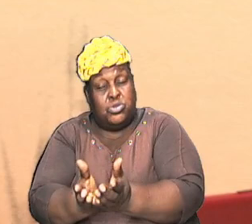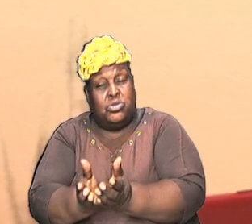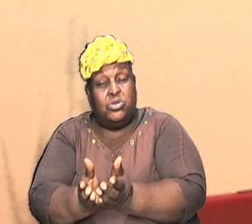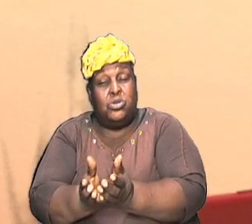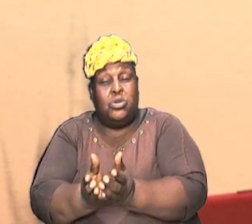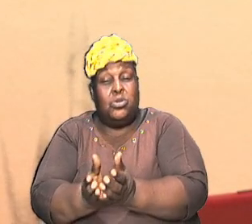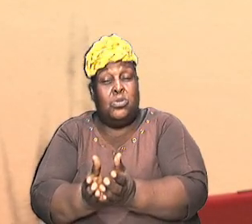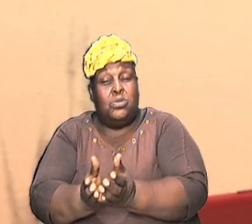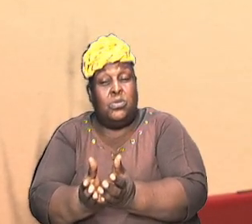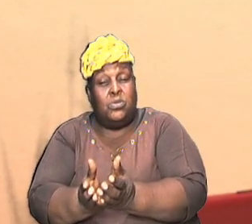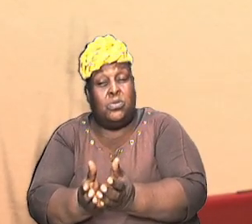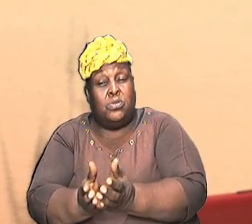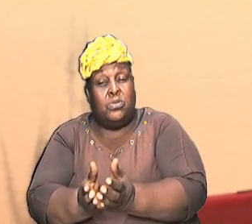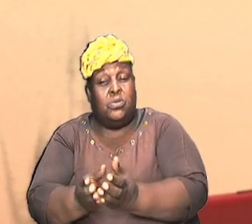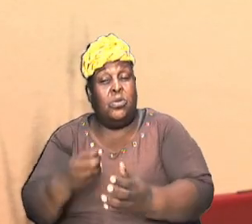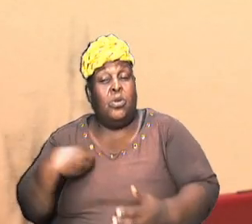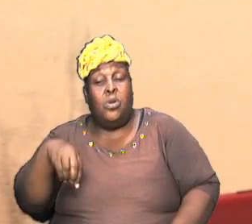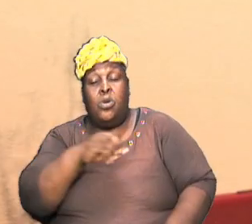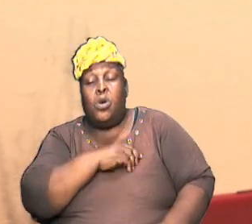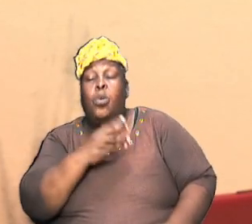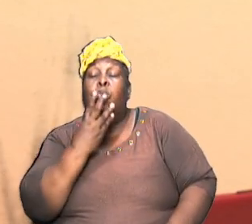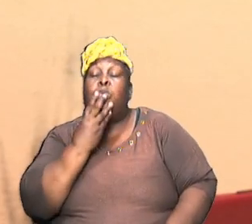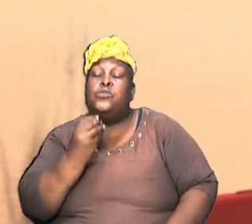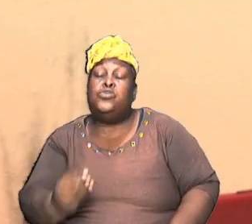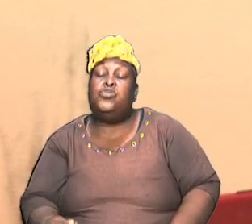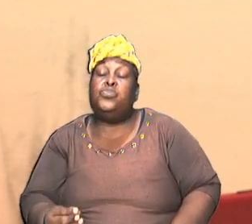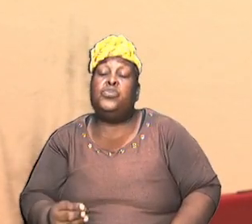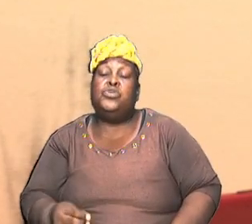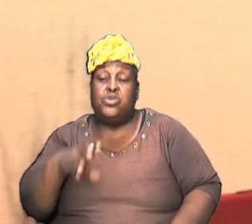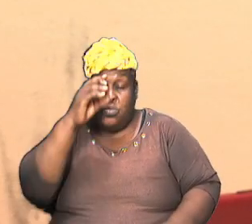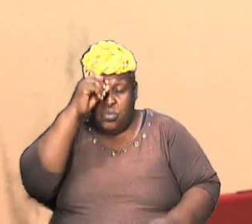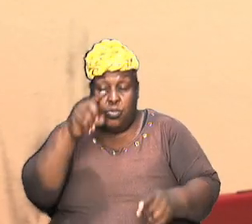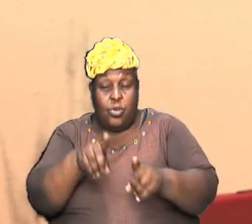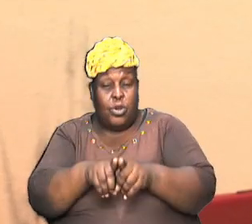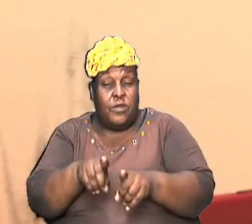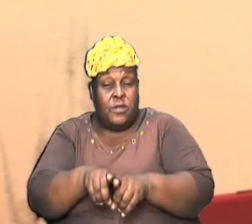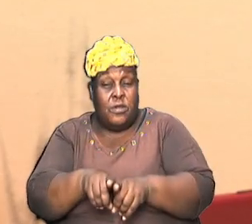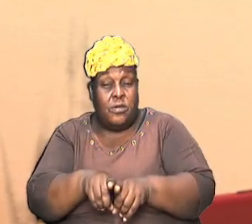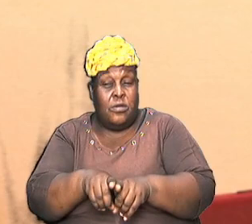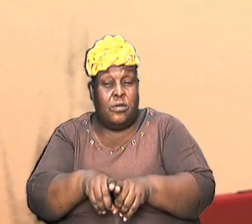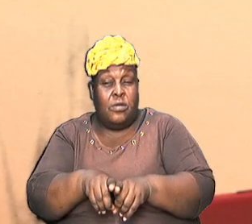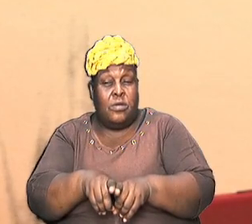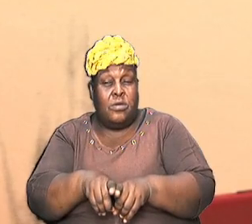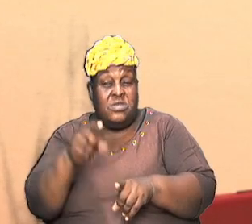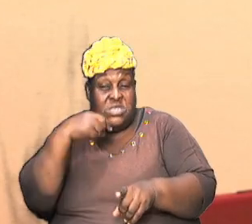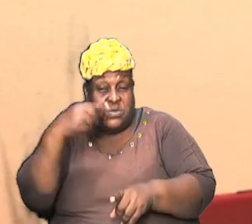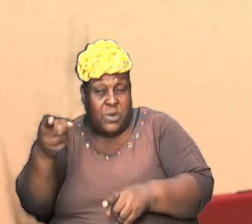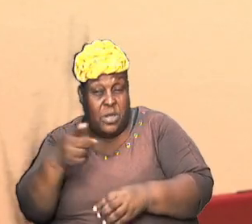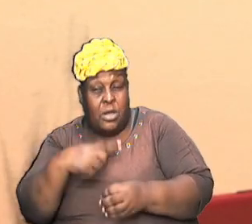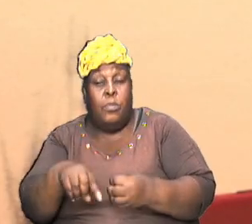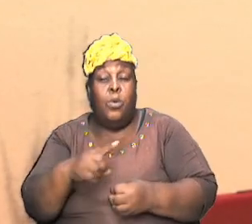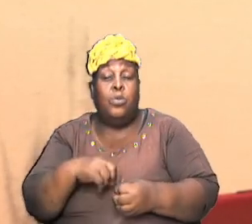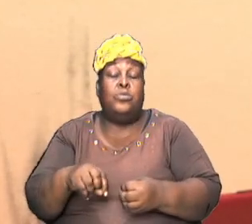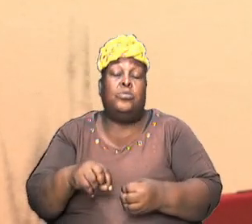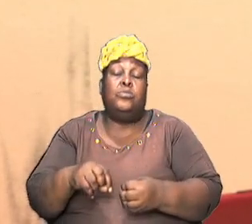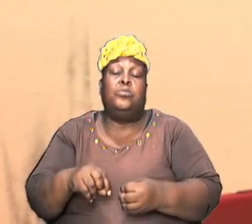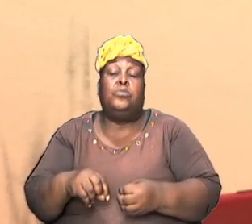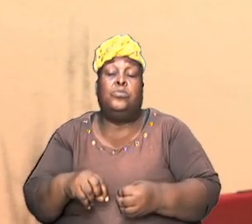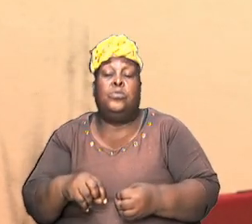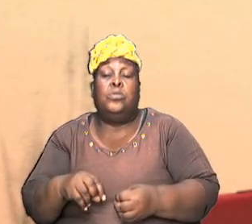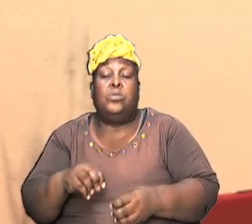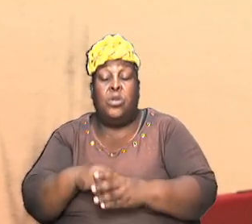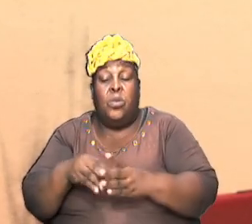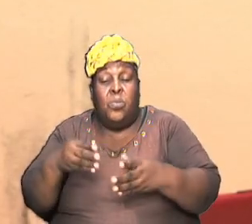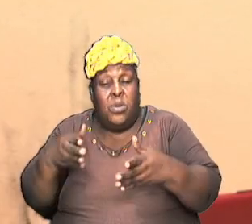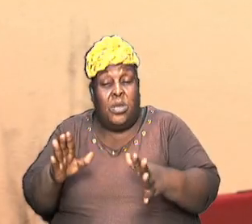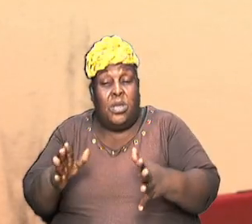our Jewish brethren makes reference to and they make reference to it in such